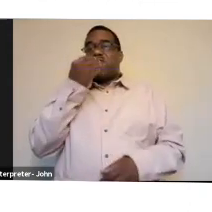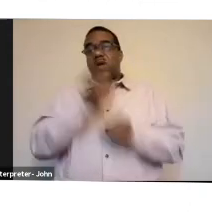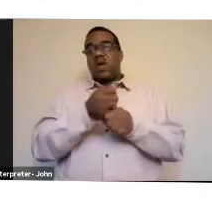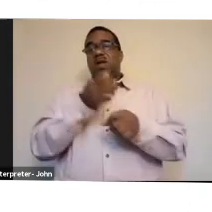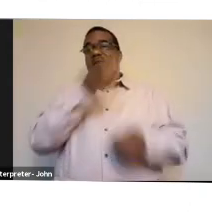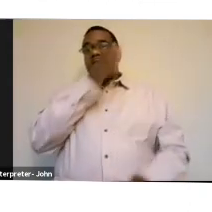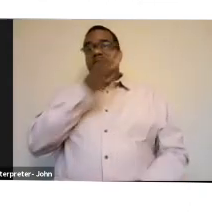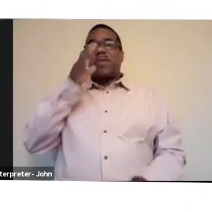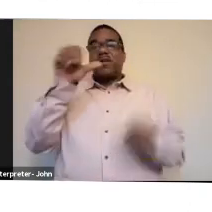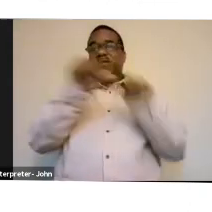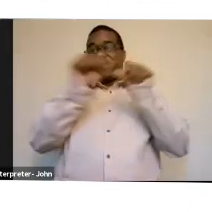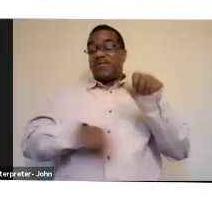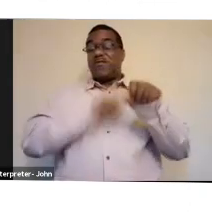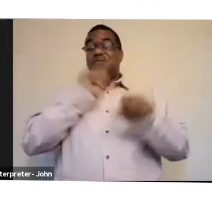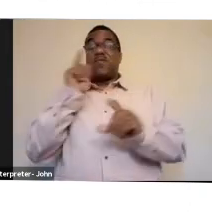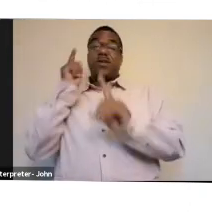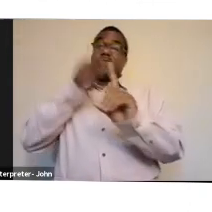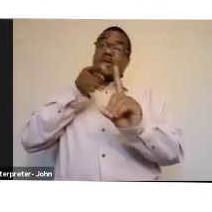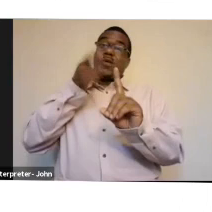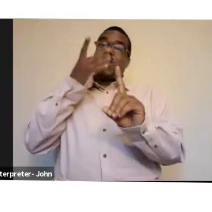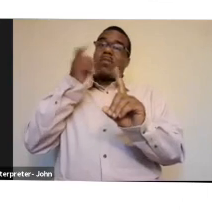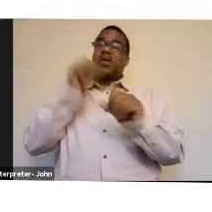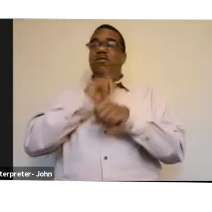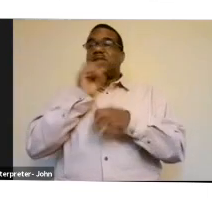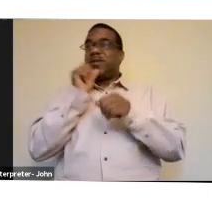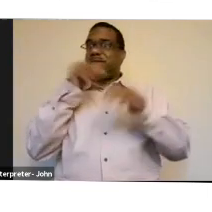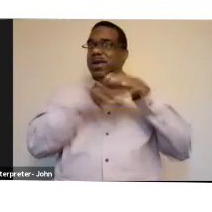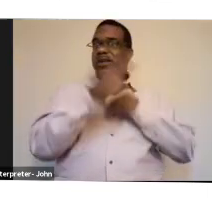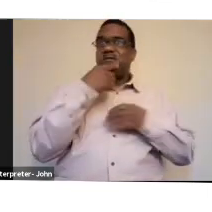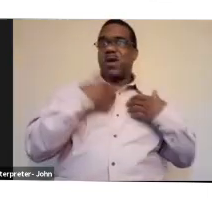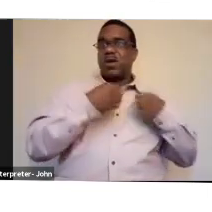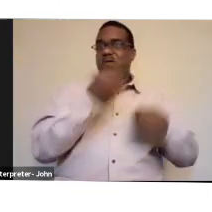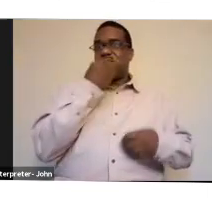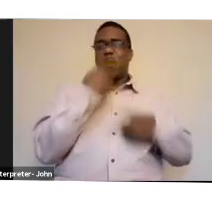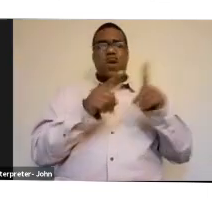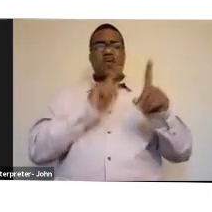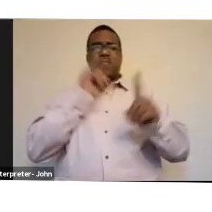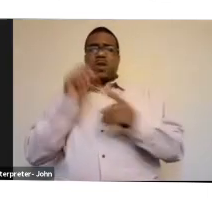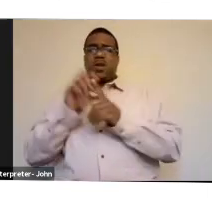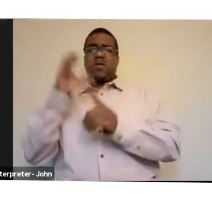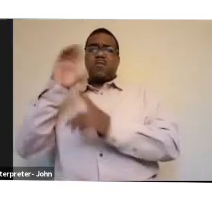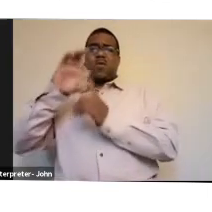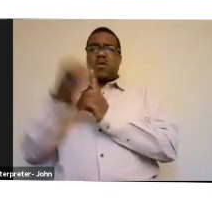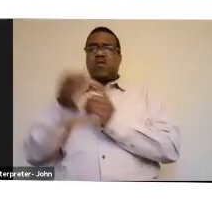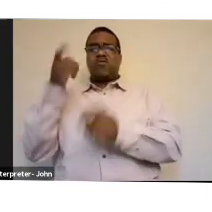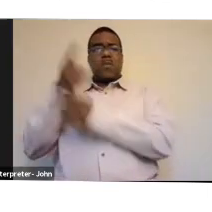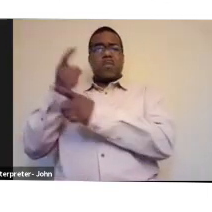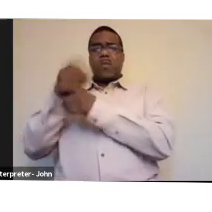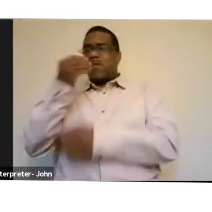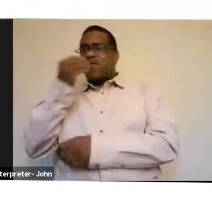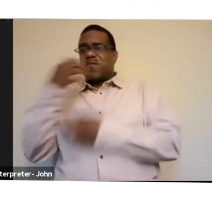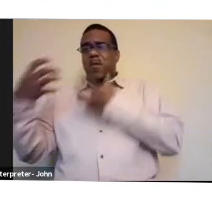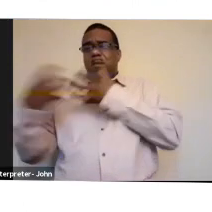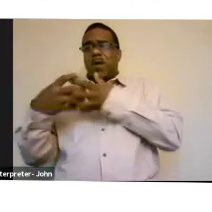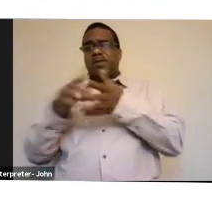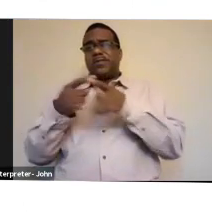So this is really key. It's not just about having access to healthy food. It's about having culturally appropriate food and having the agency